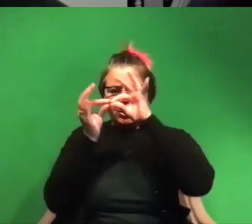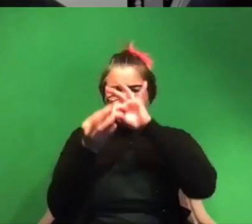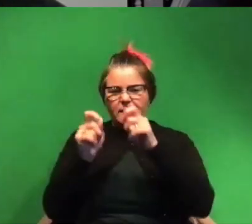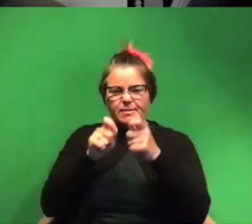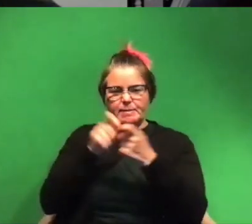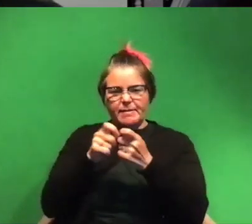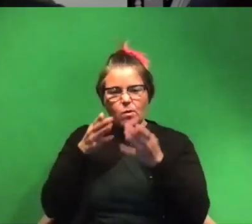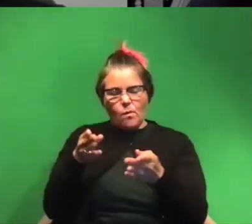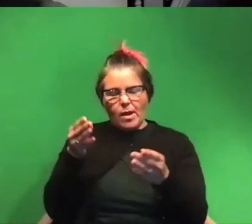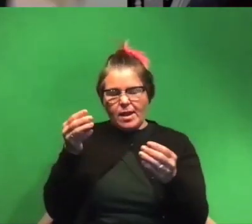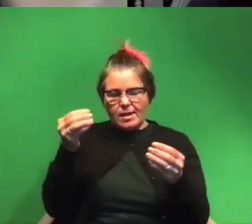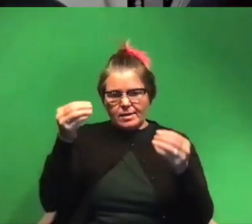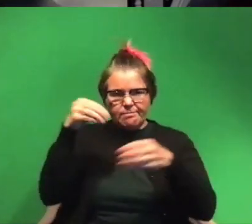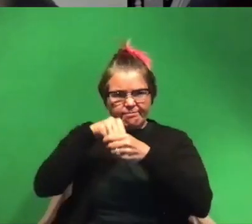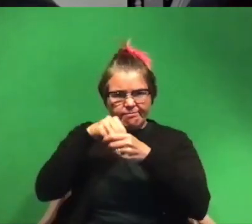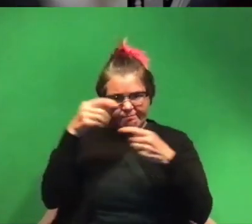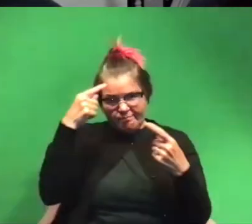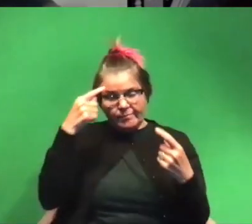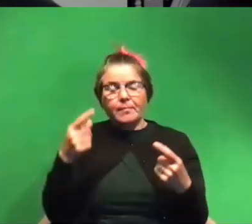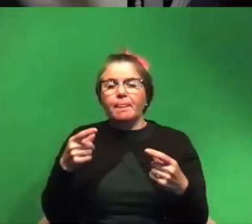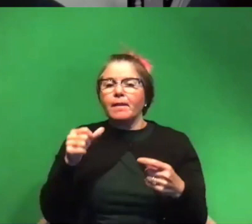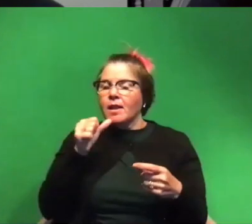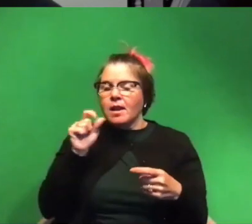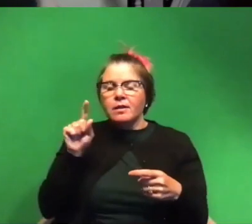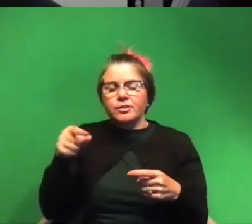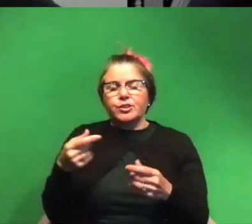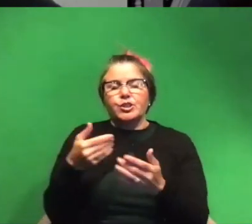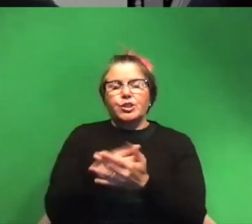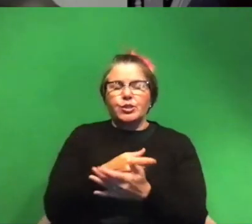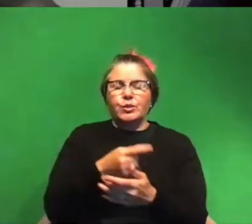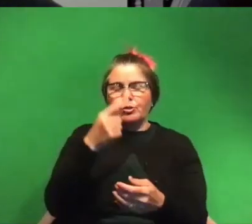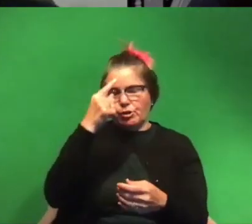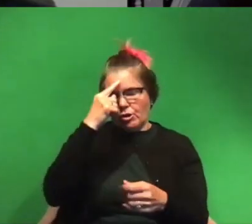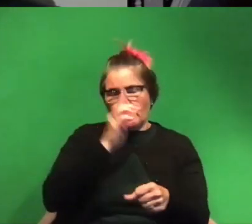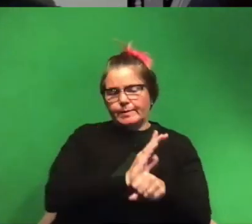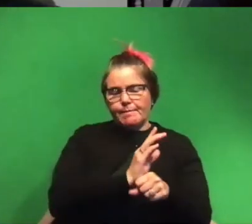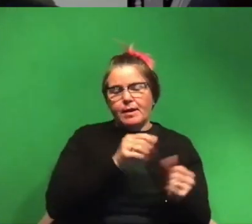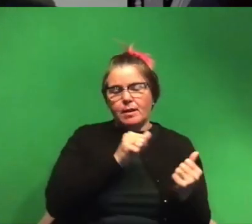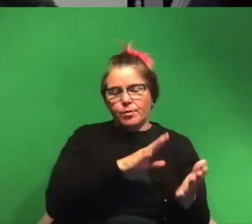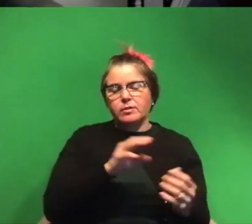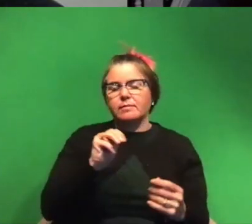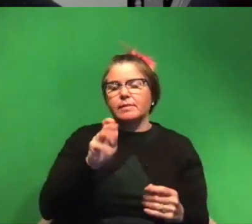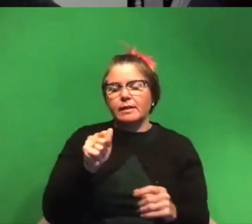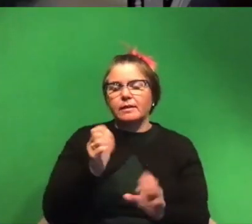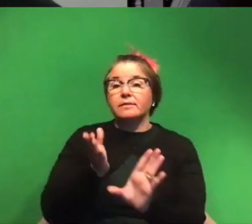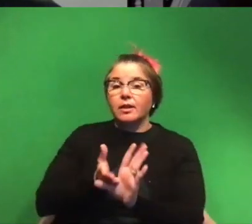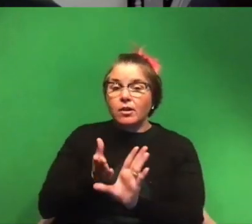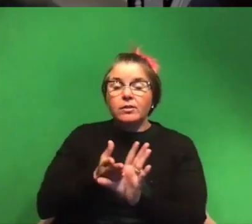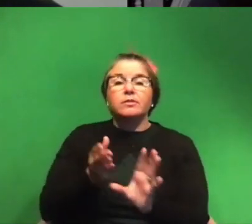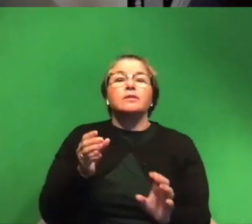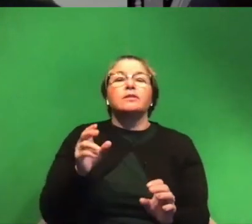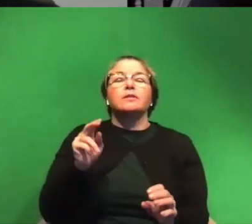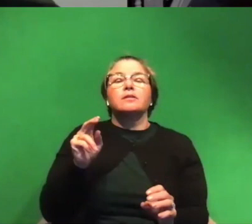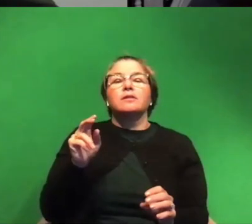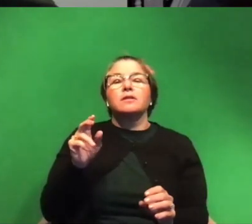um and that pulls not only from you know this new neurosinematics approach that pulls from media psychology that pulls from neuro uh